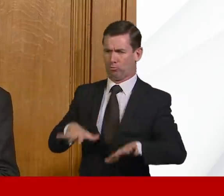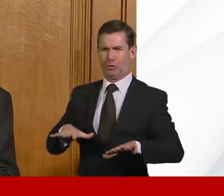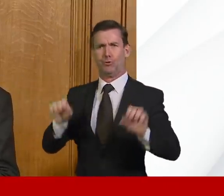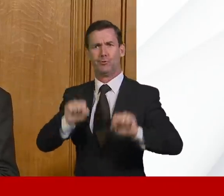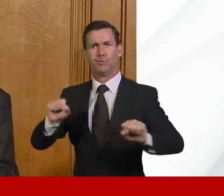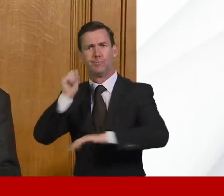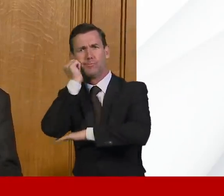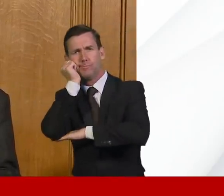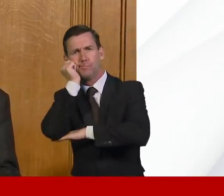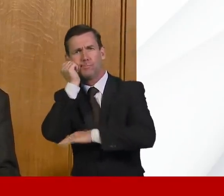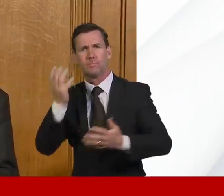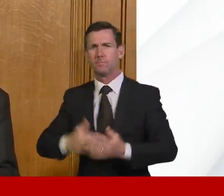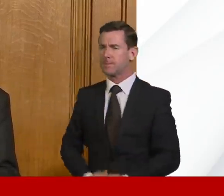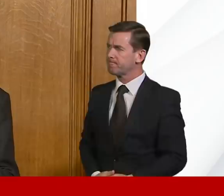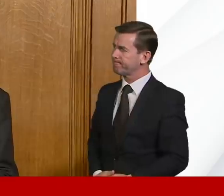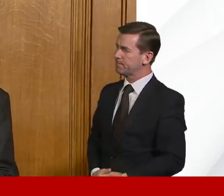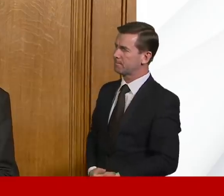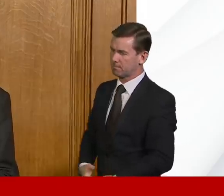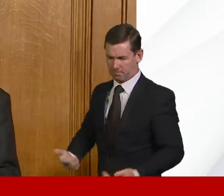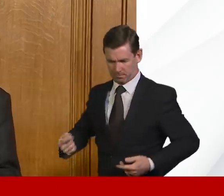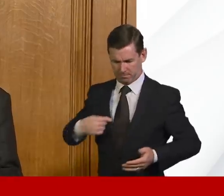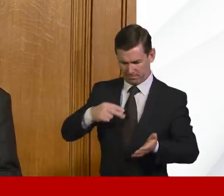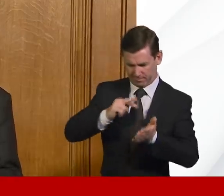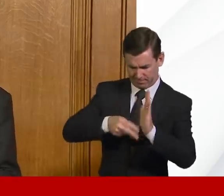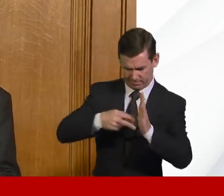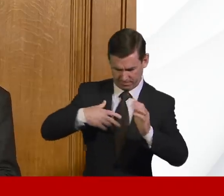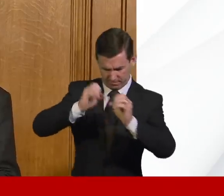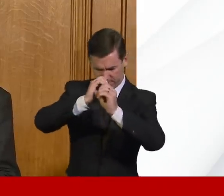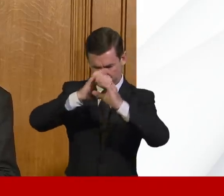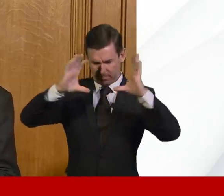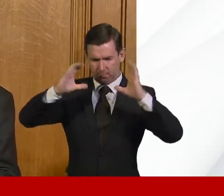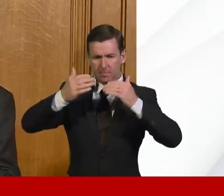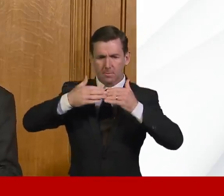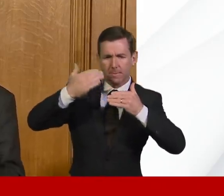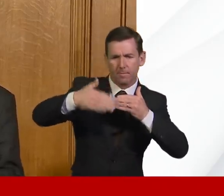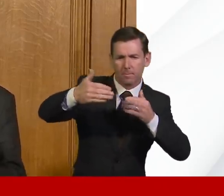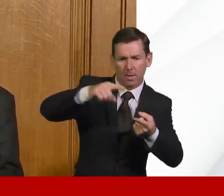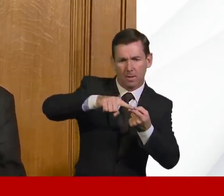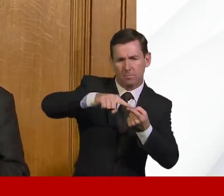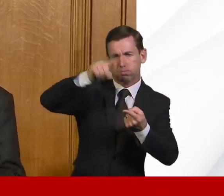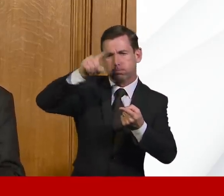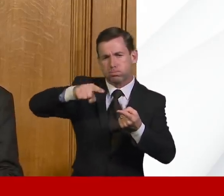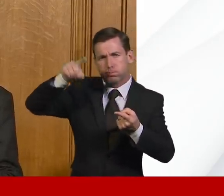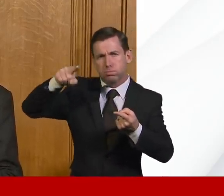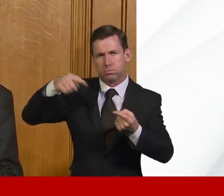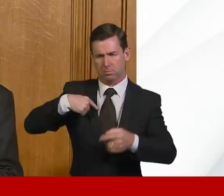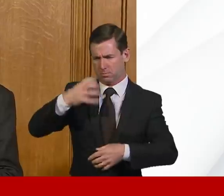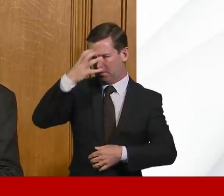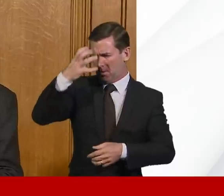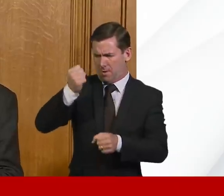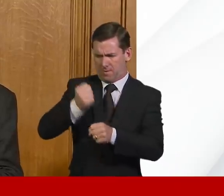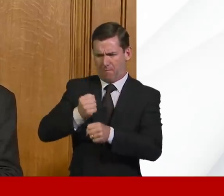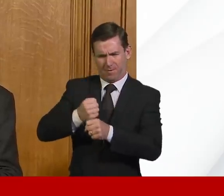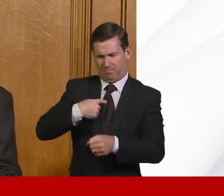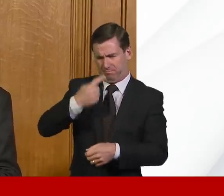So, of course, the government is very much basing the response in this country quite rightly, quite rightly in my view,